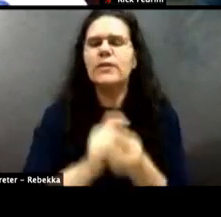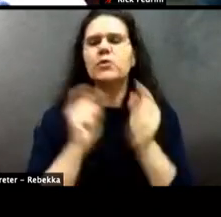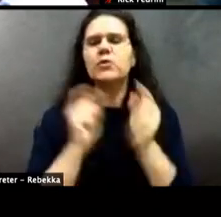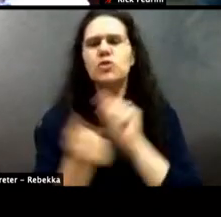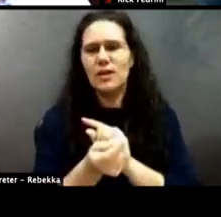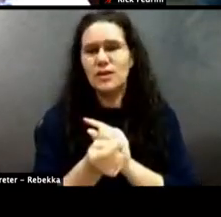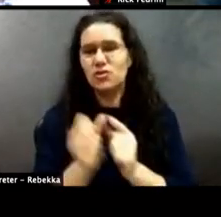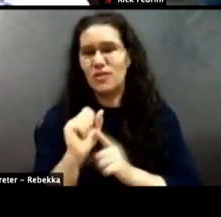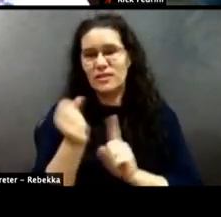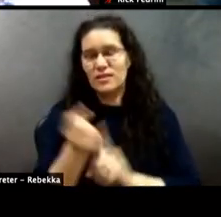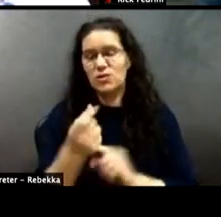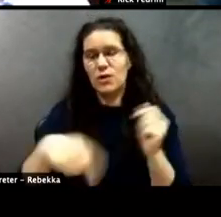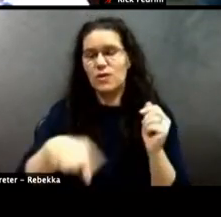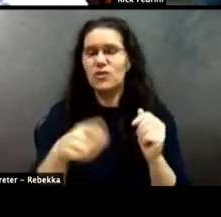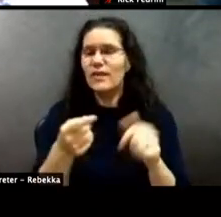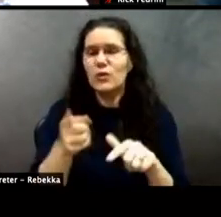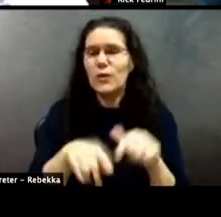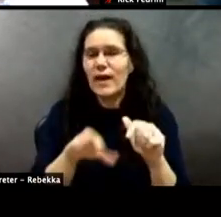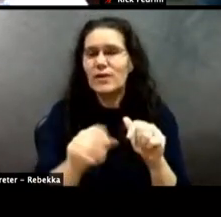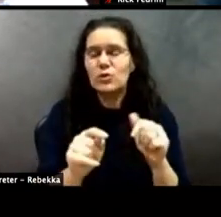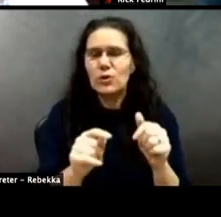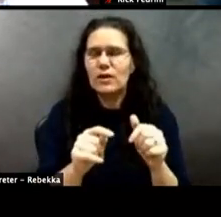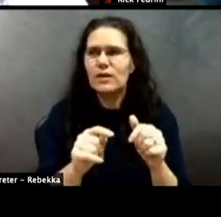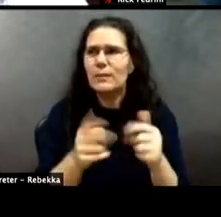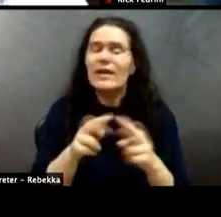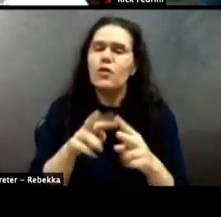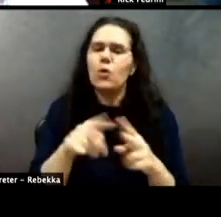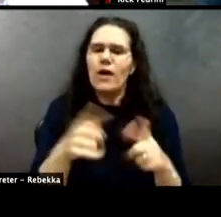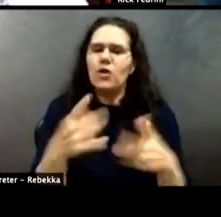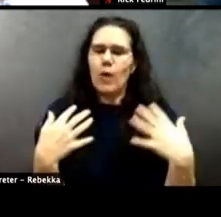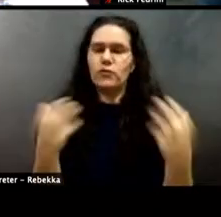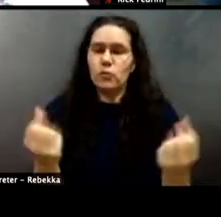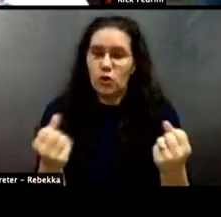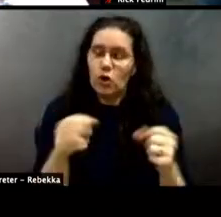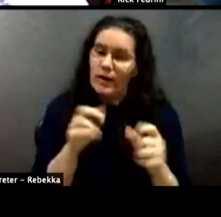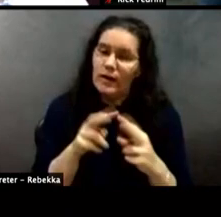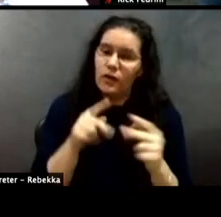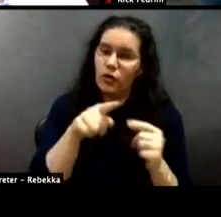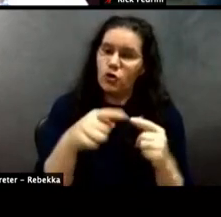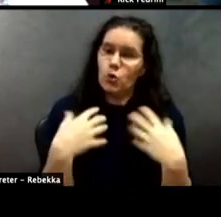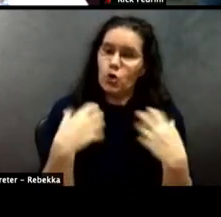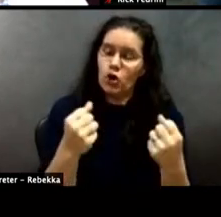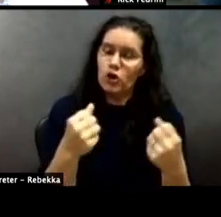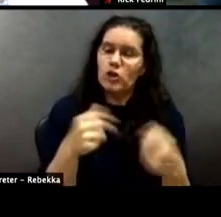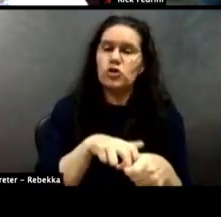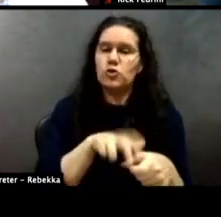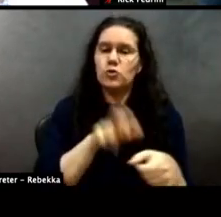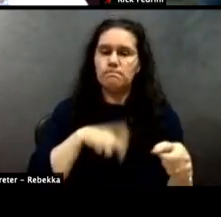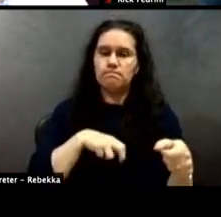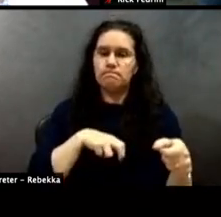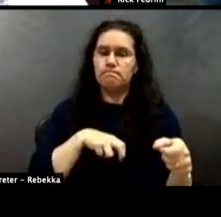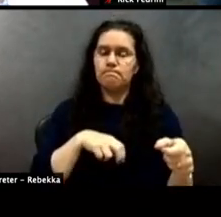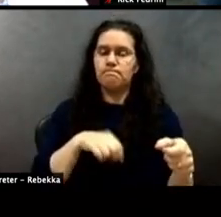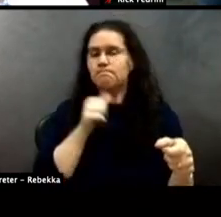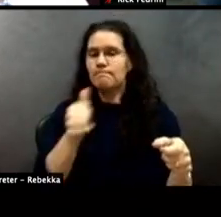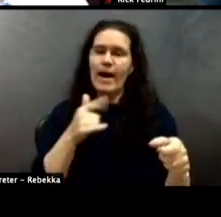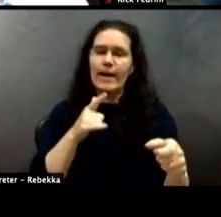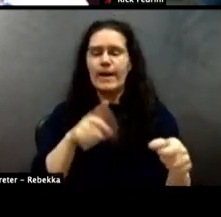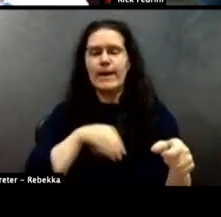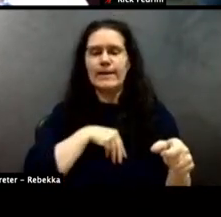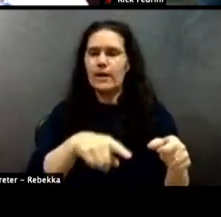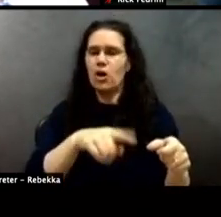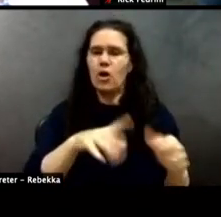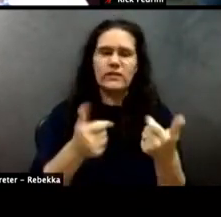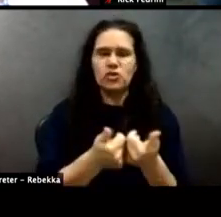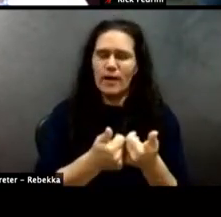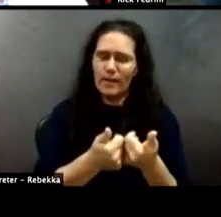do that, then you need to show courage either way. Bottom line. Right. Either you have the courage to step away and say, you know, I'm not up for this challenge. I'm